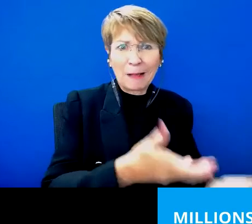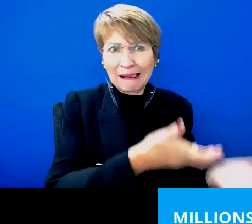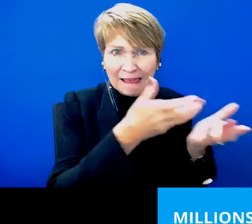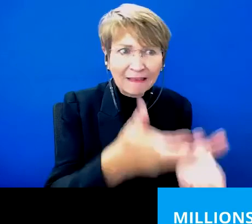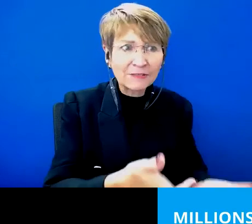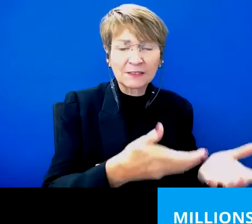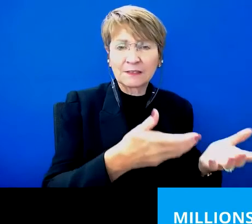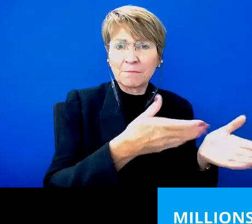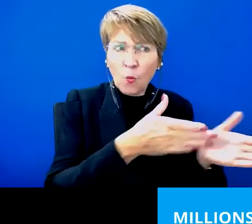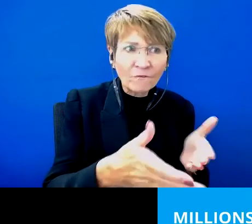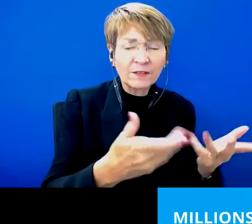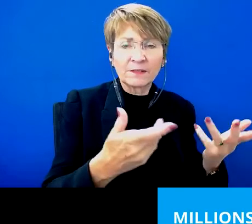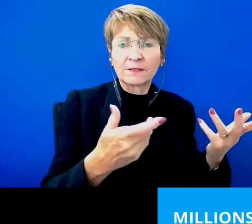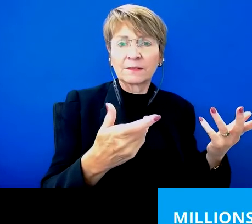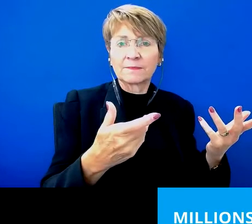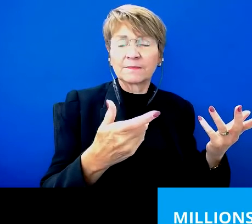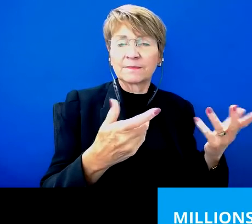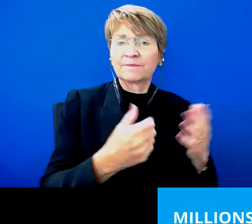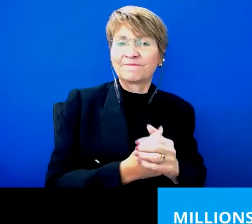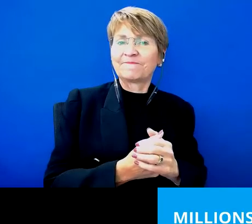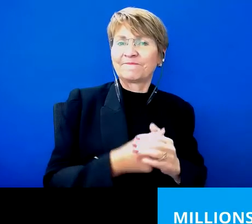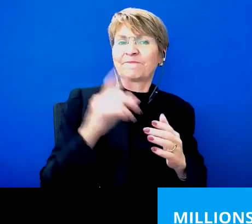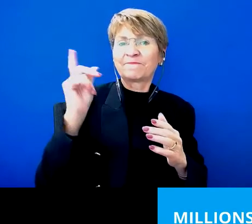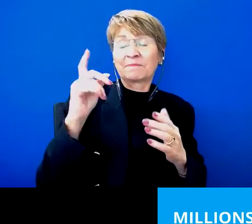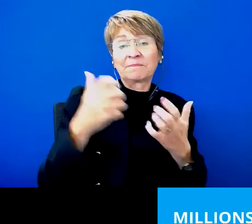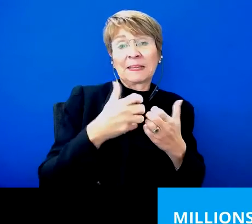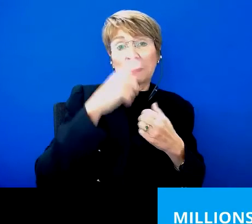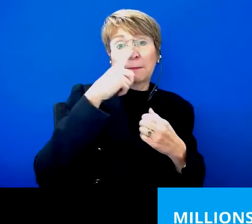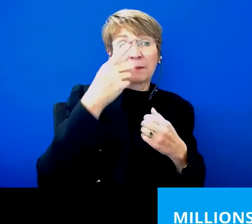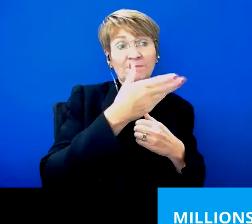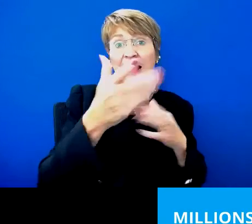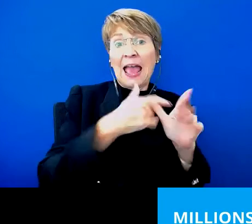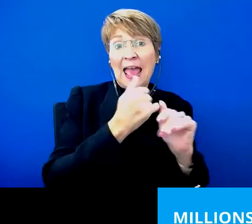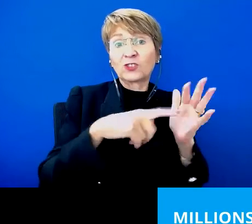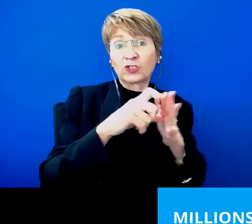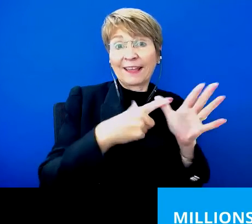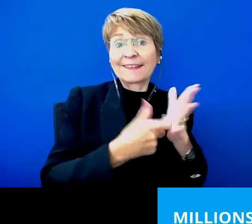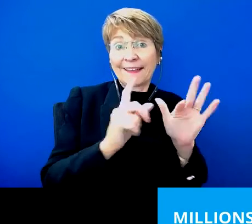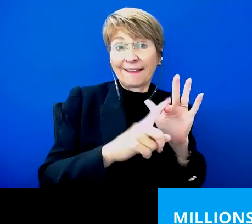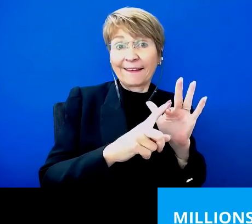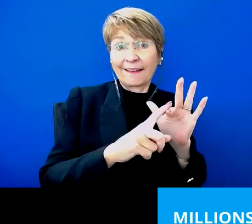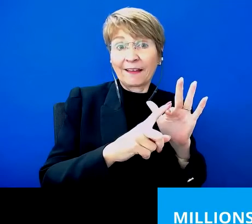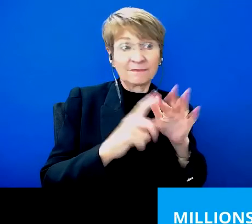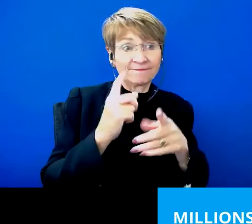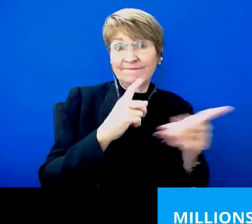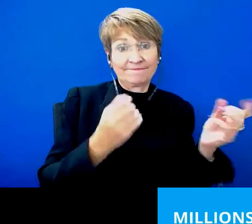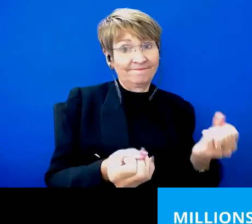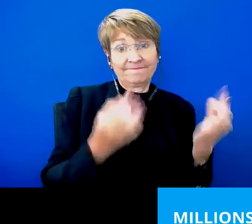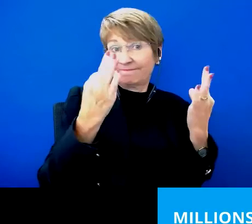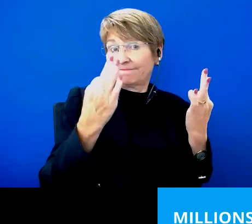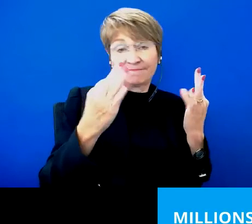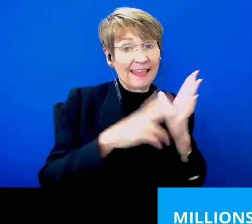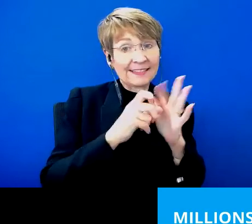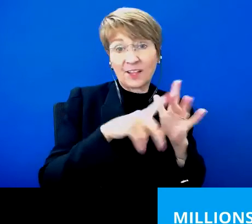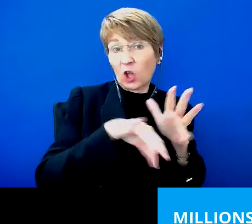to the NDIS. Currently, many people in the community aged care system, as we've heard, are going without or using unsuitable equipment,